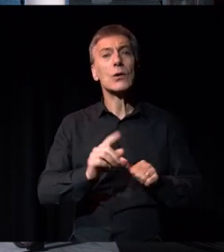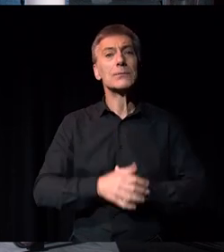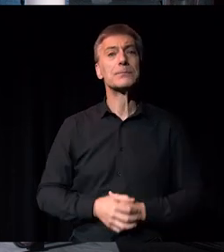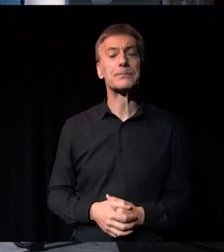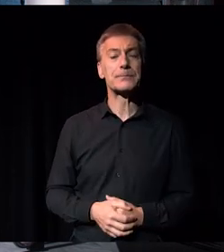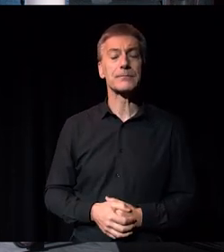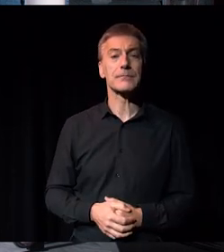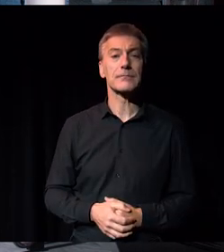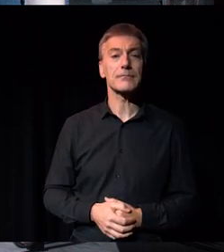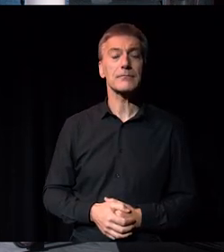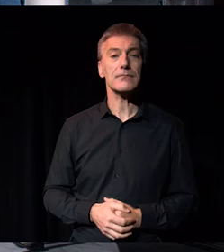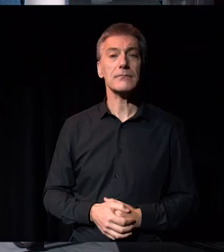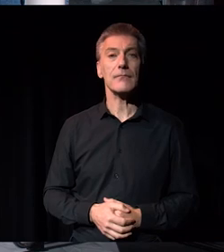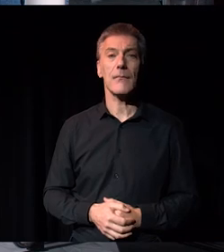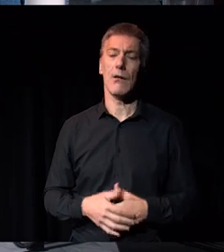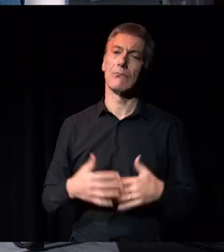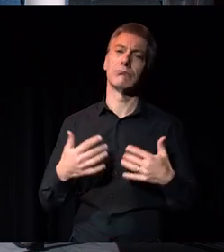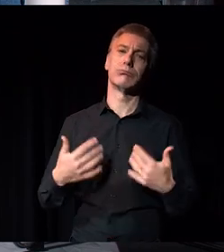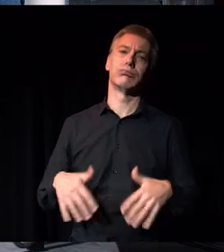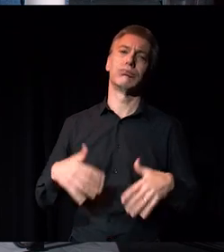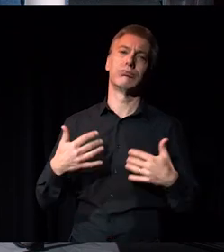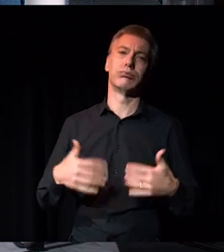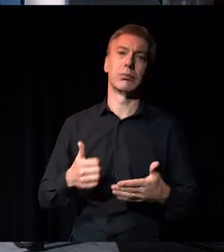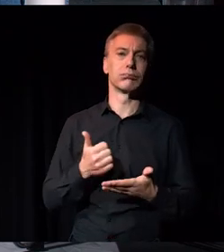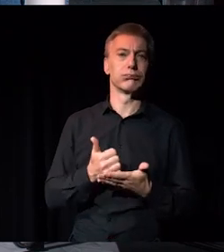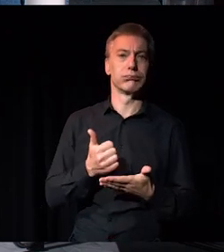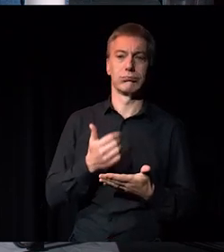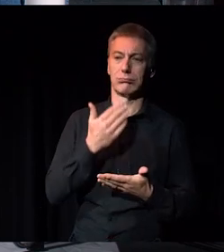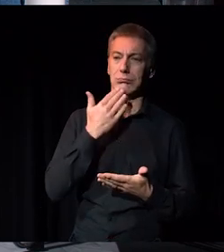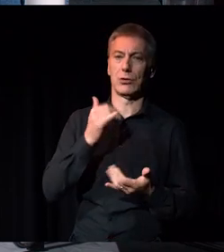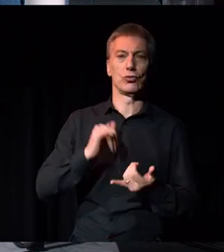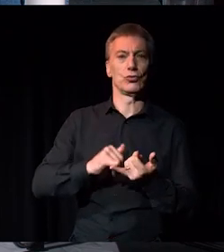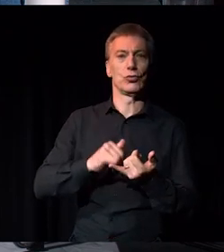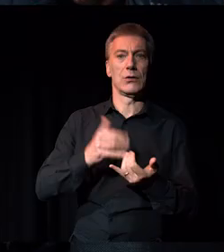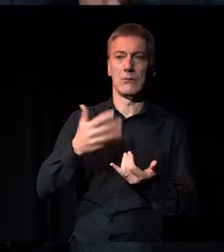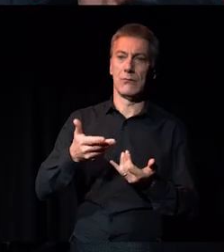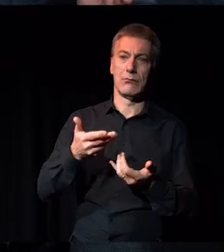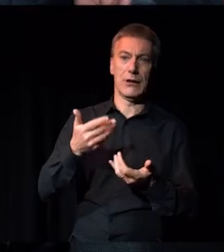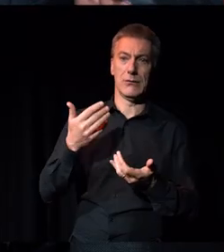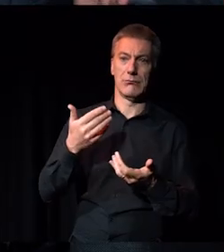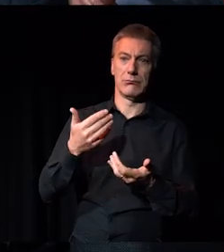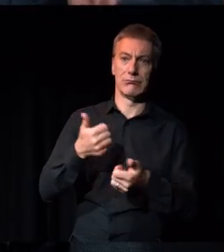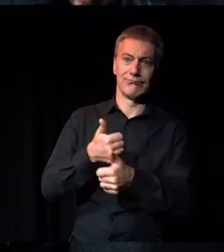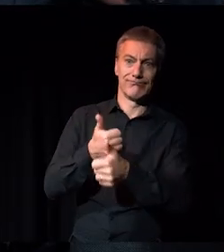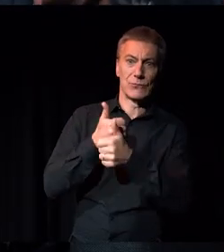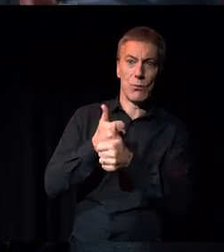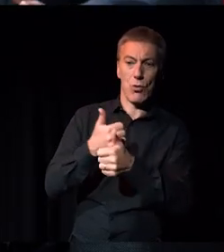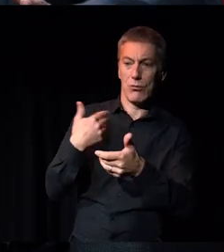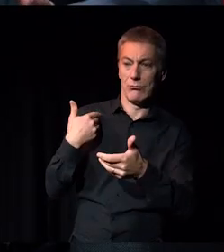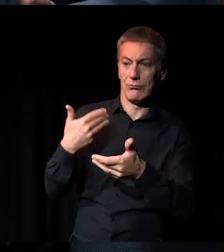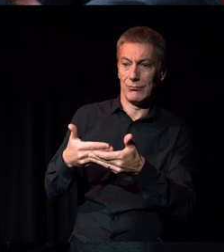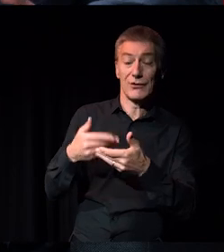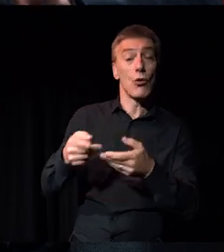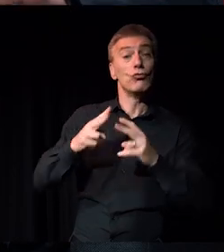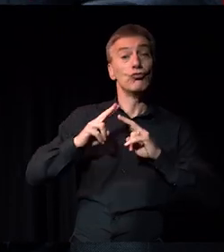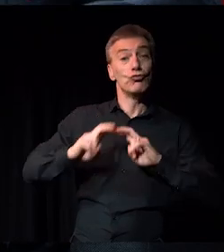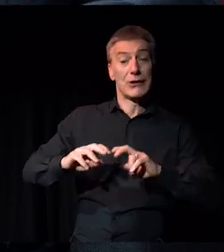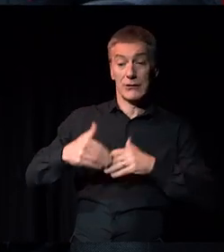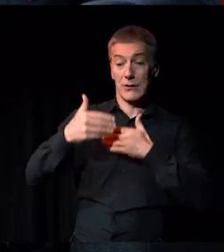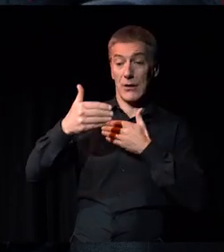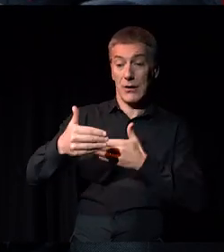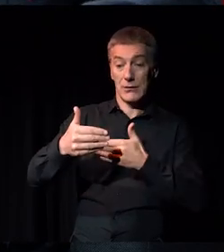conversation? It's been brilliant to kind of have Susan talk us through the process that we've been through. So for me, it's now moving from that research phase